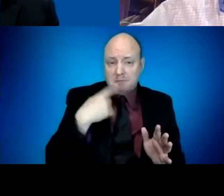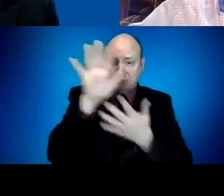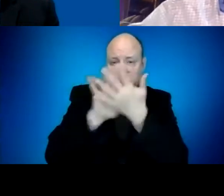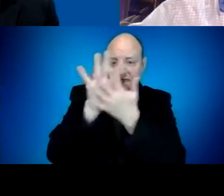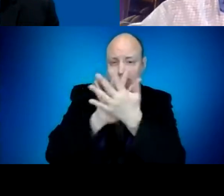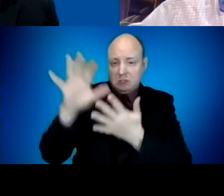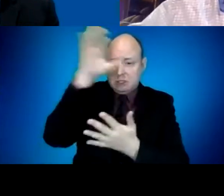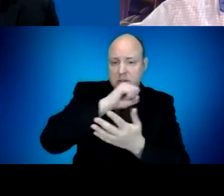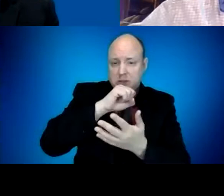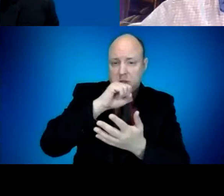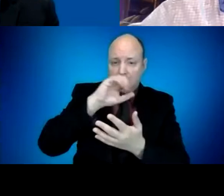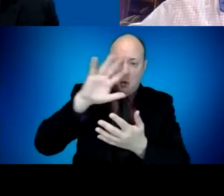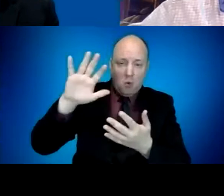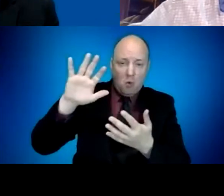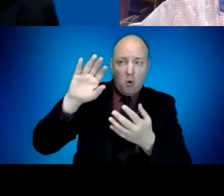vaccinated?